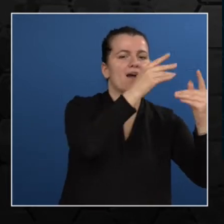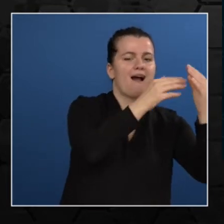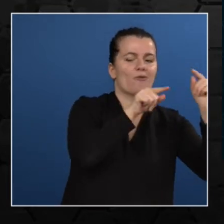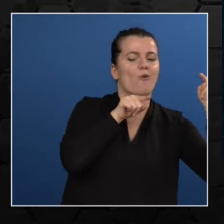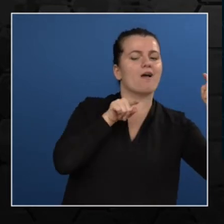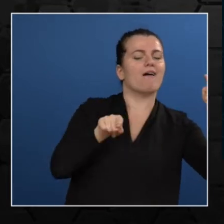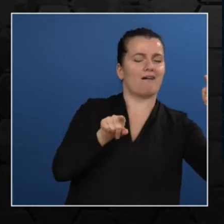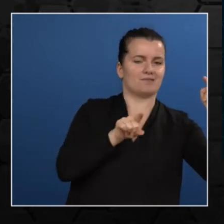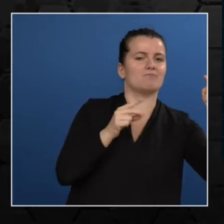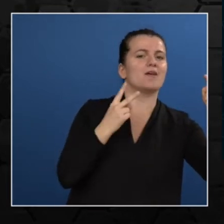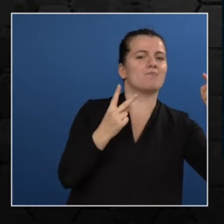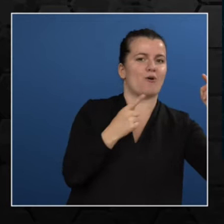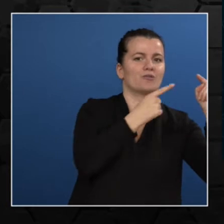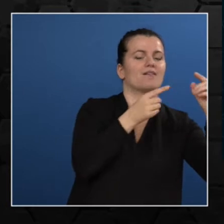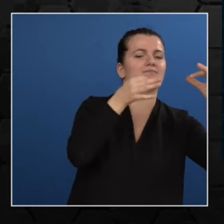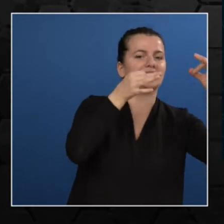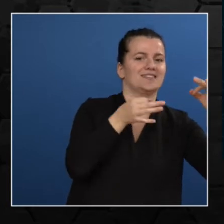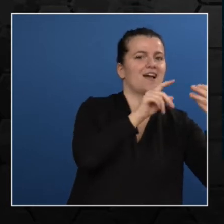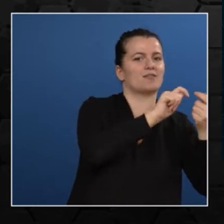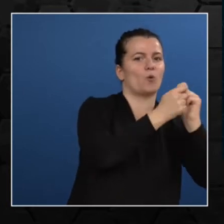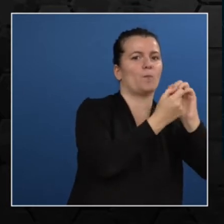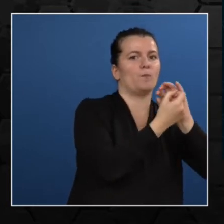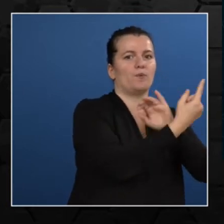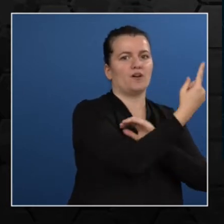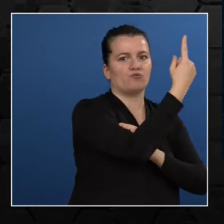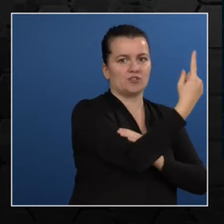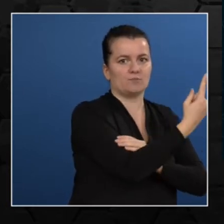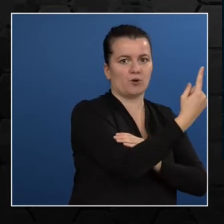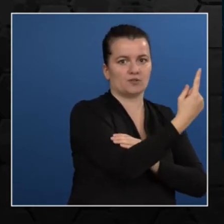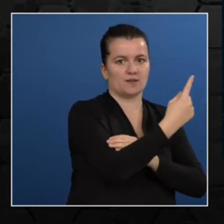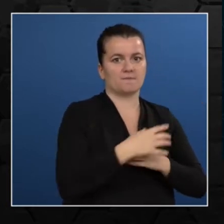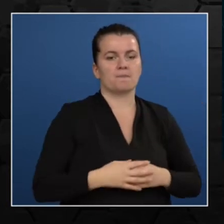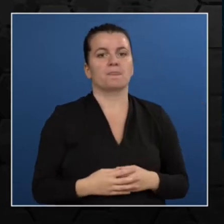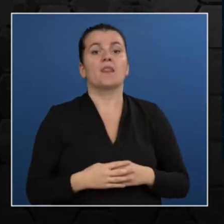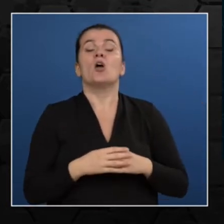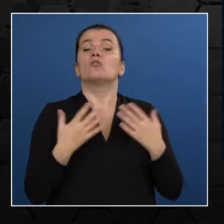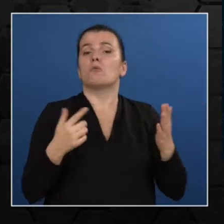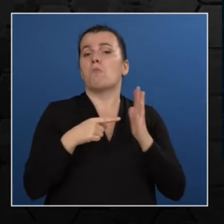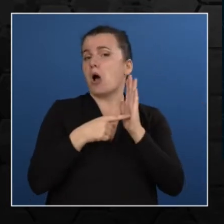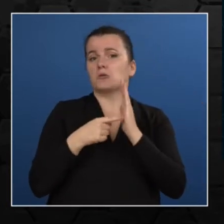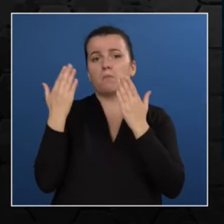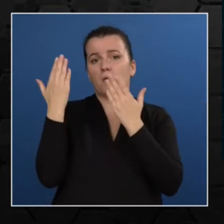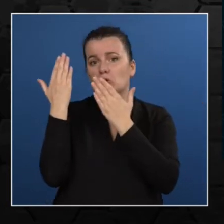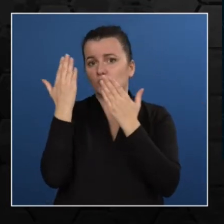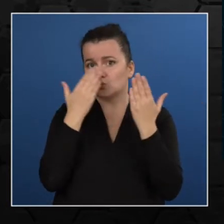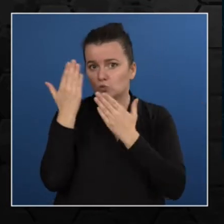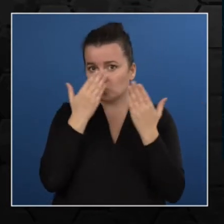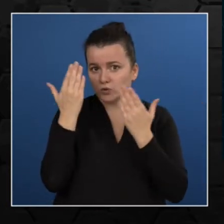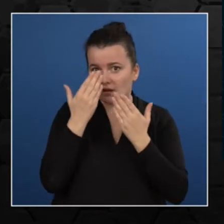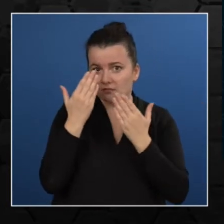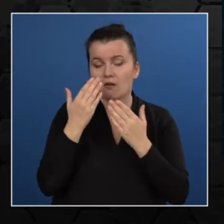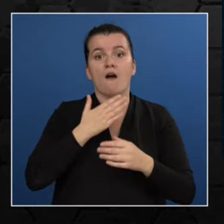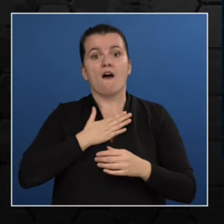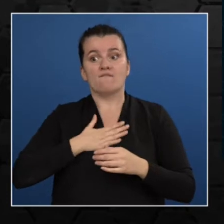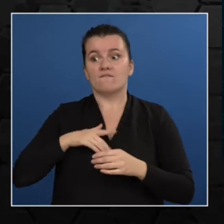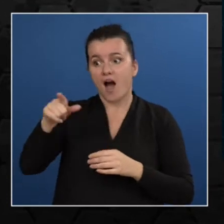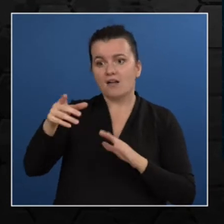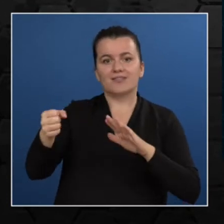So we are going to have the marks as the input and our output is going to be yes or no.